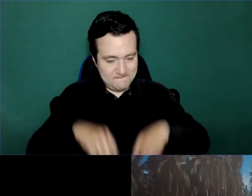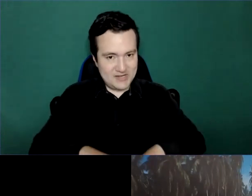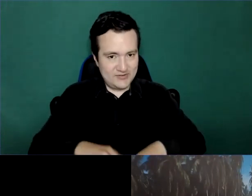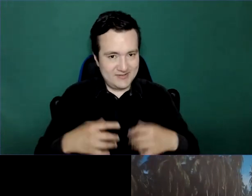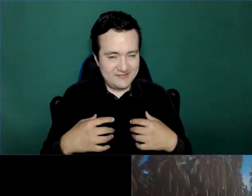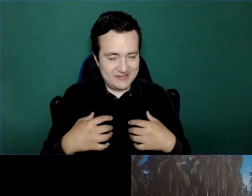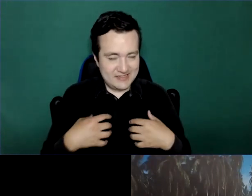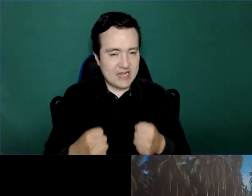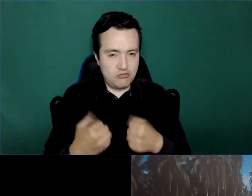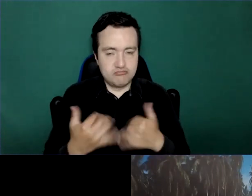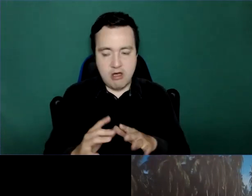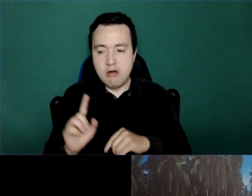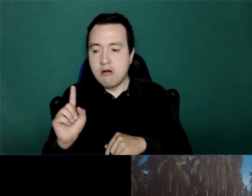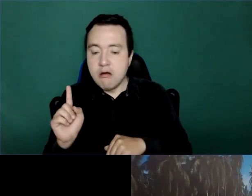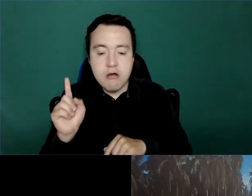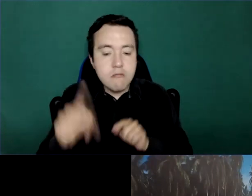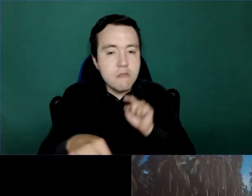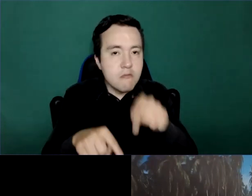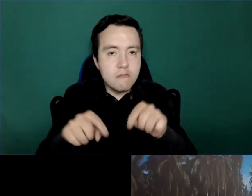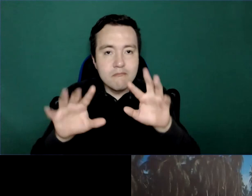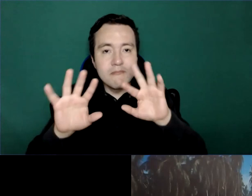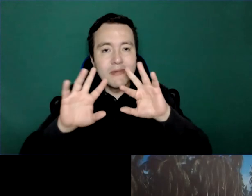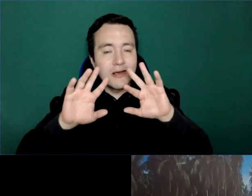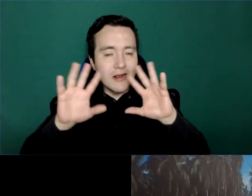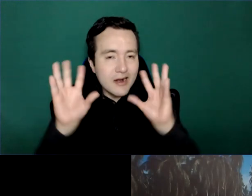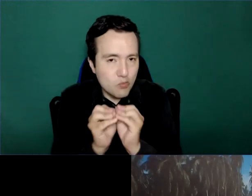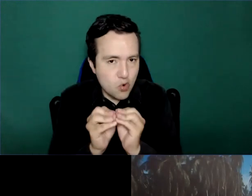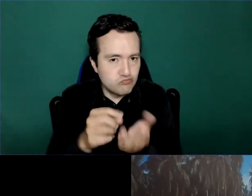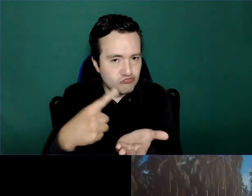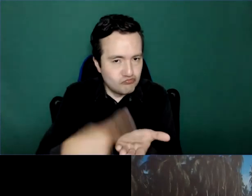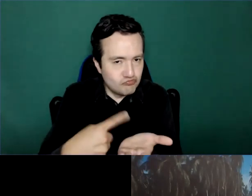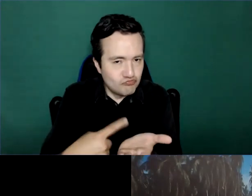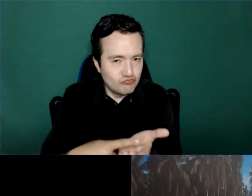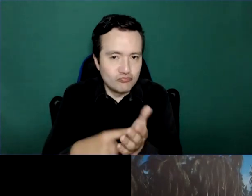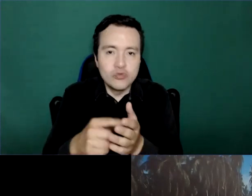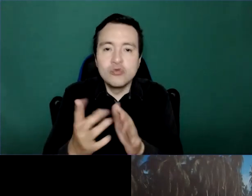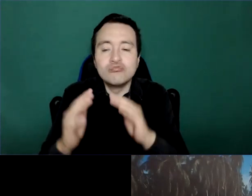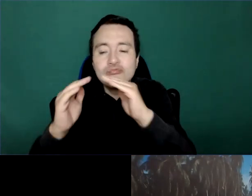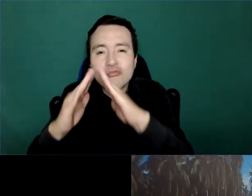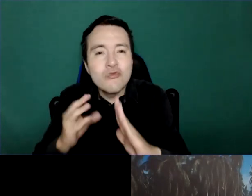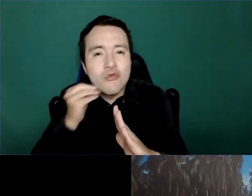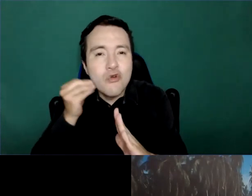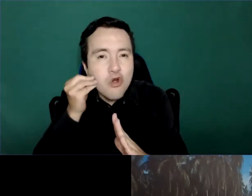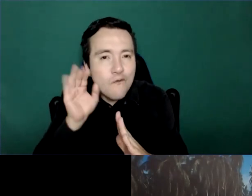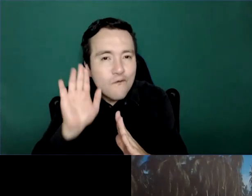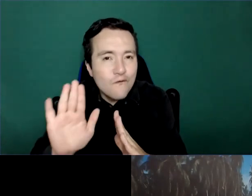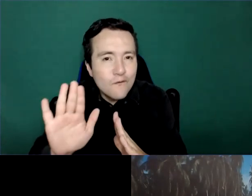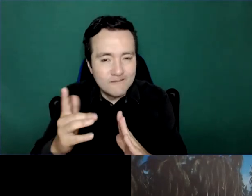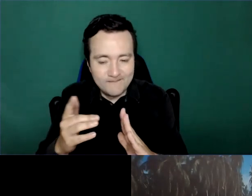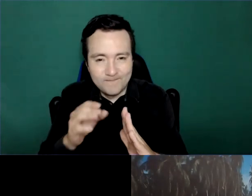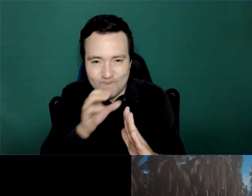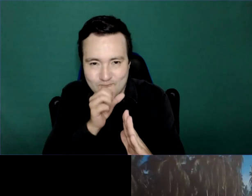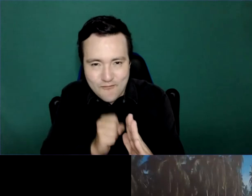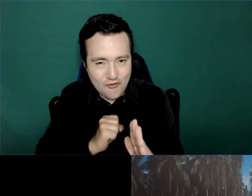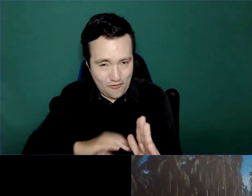with different elderly institutions and care